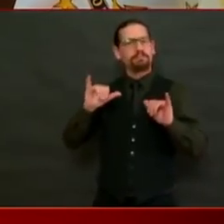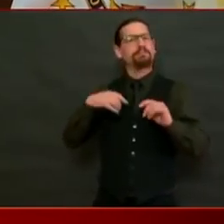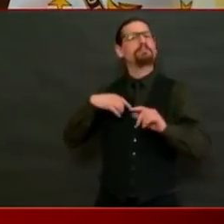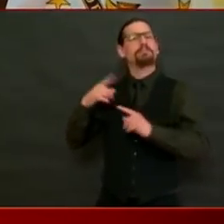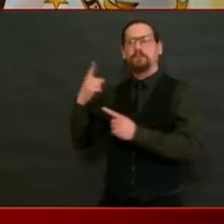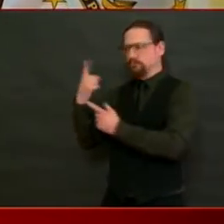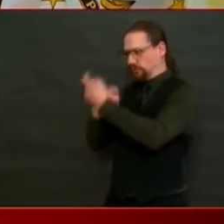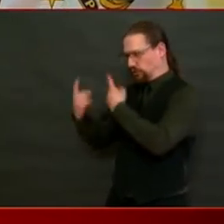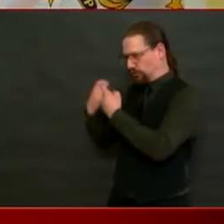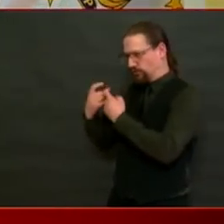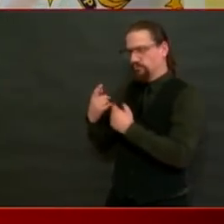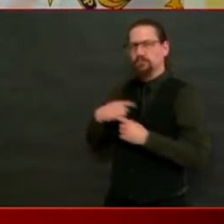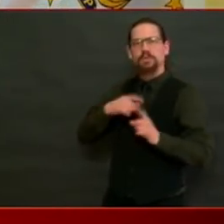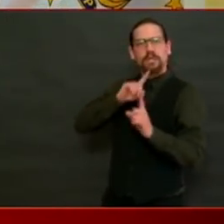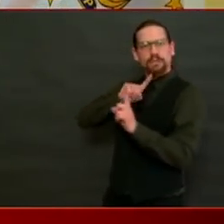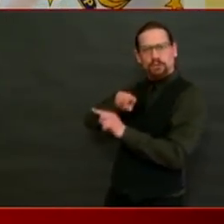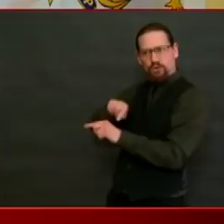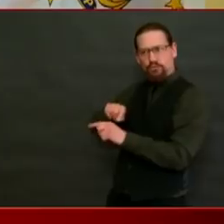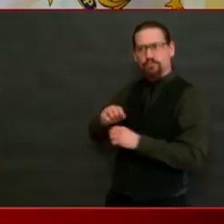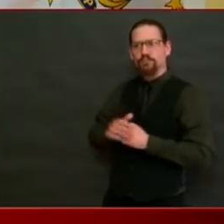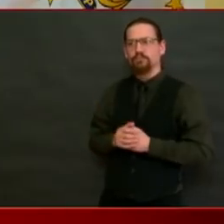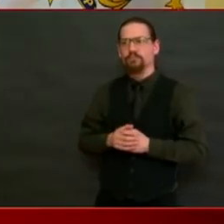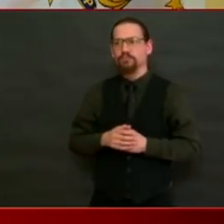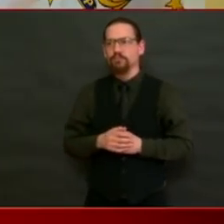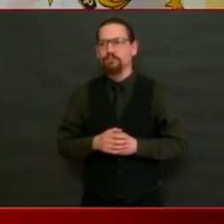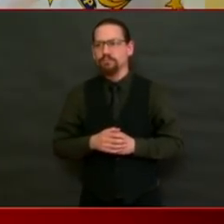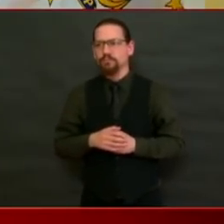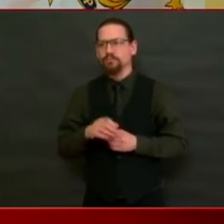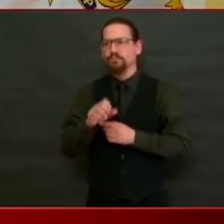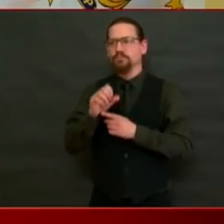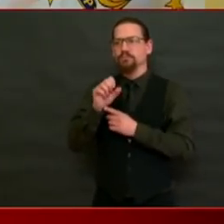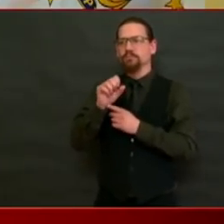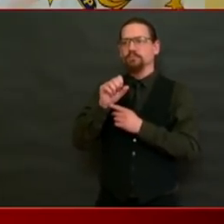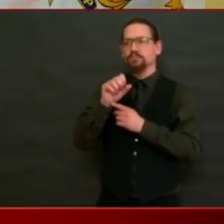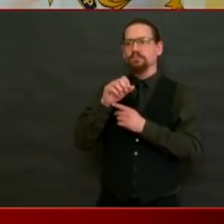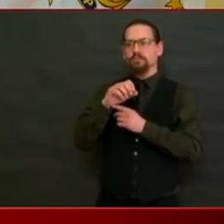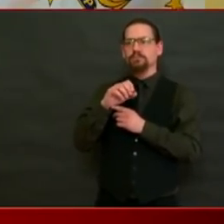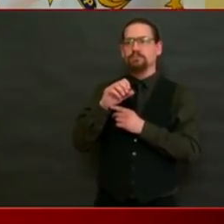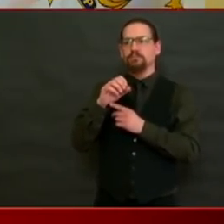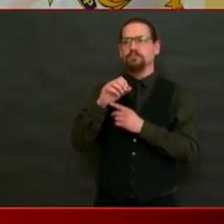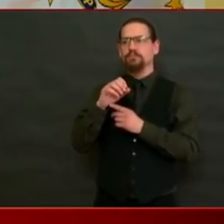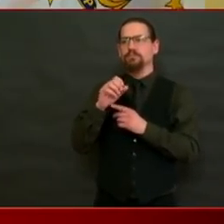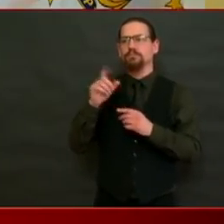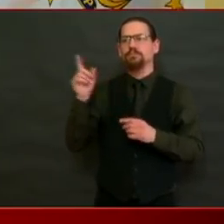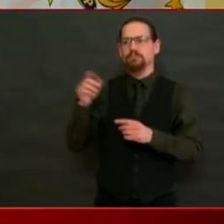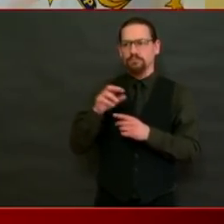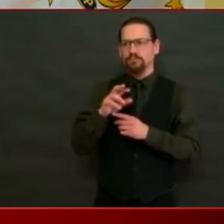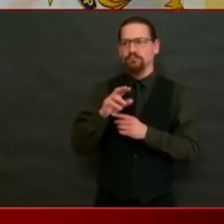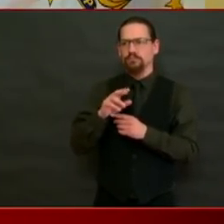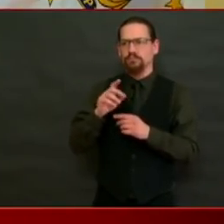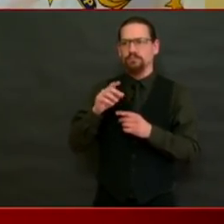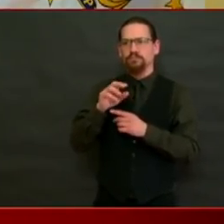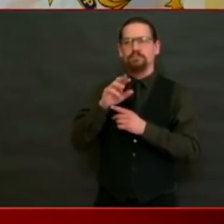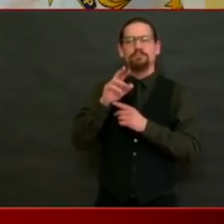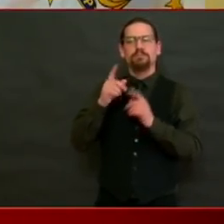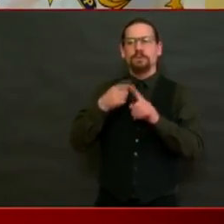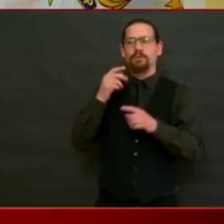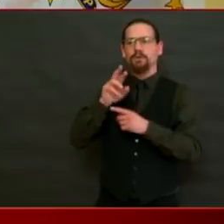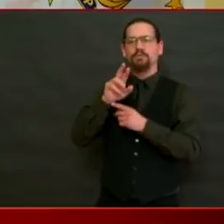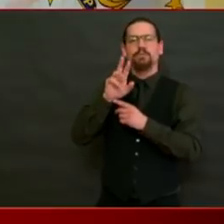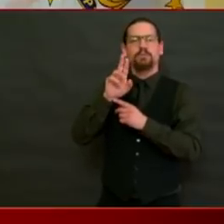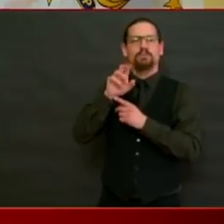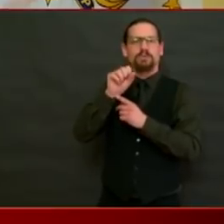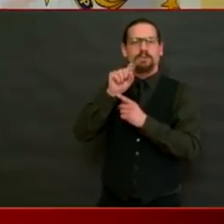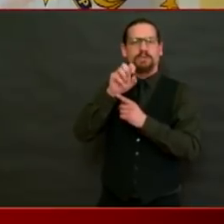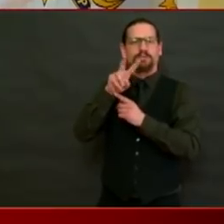Alquess of Uprise RI regarding the ACI. Two correctional officers now have tested positive for COVID-19, and